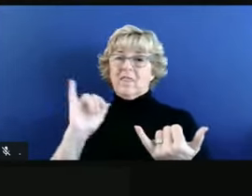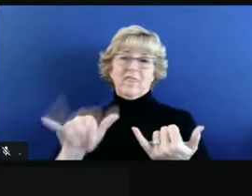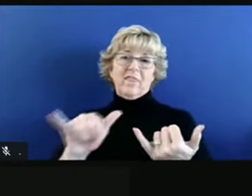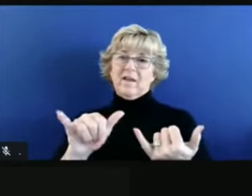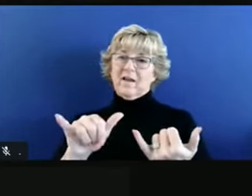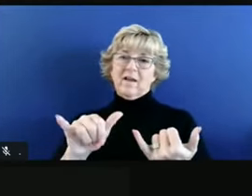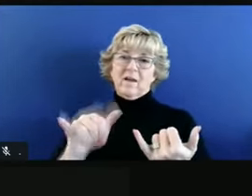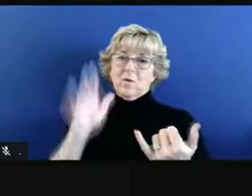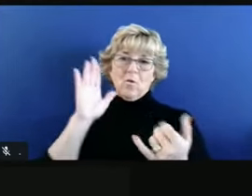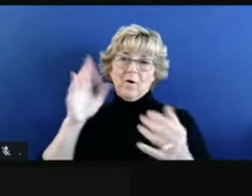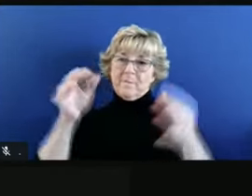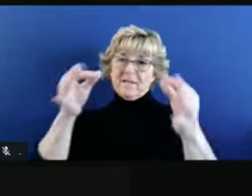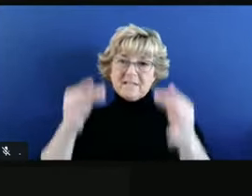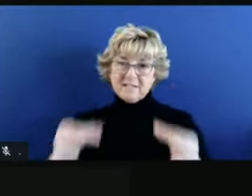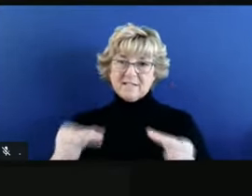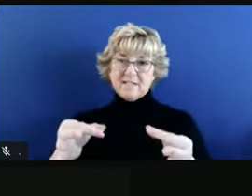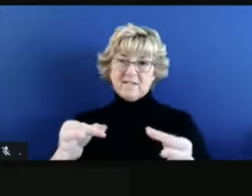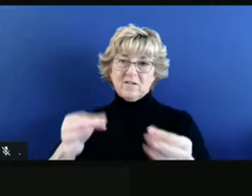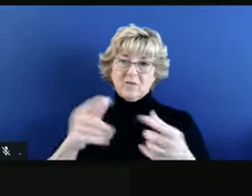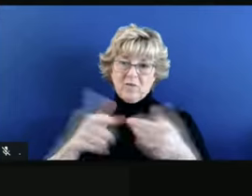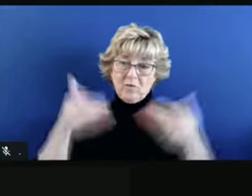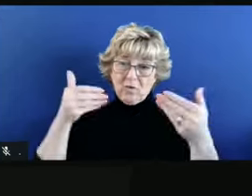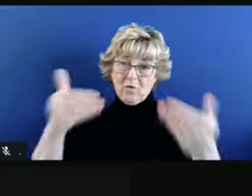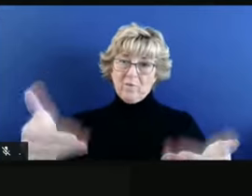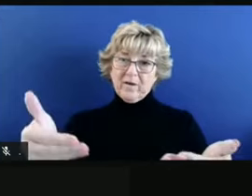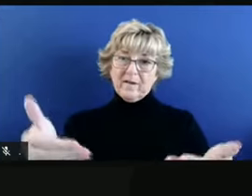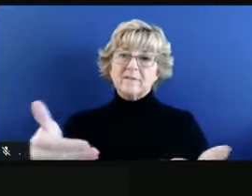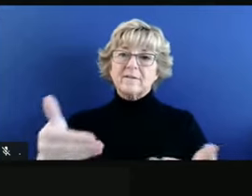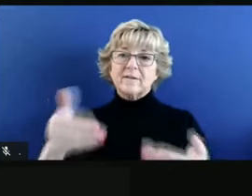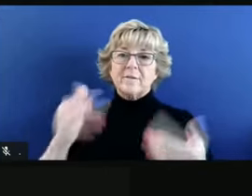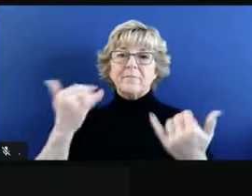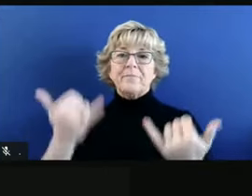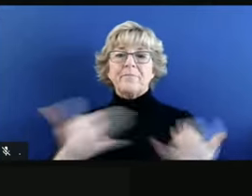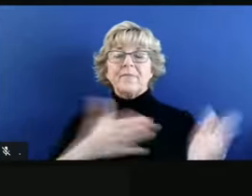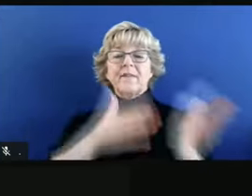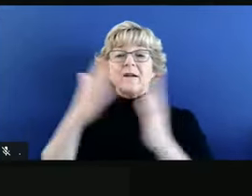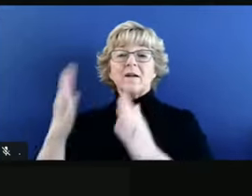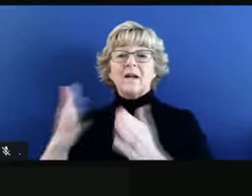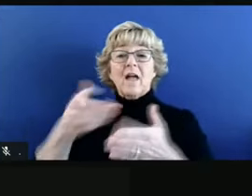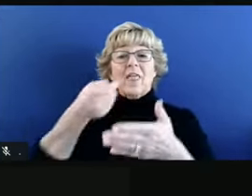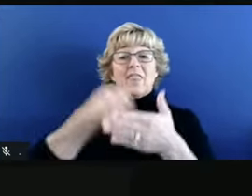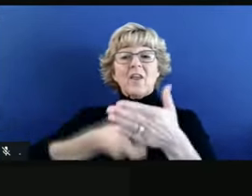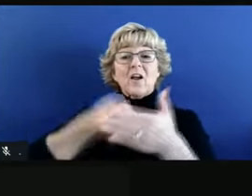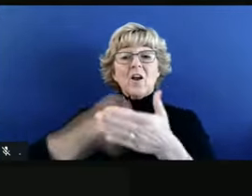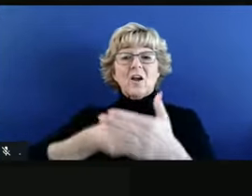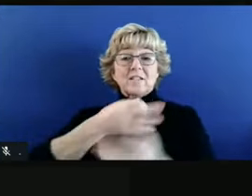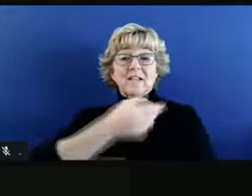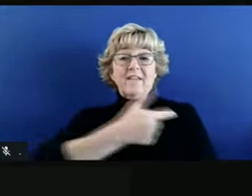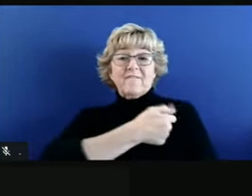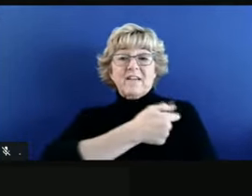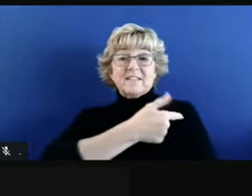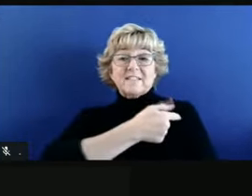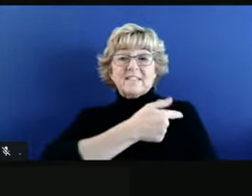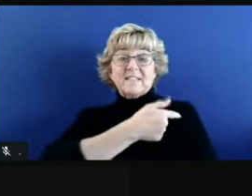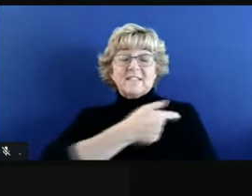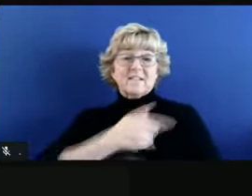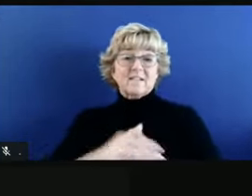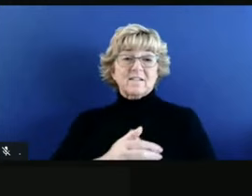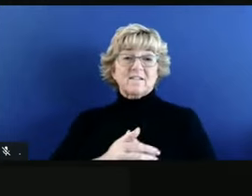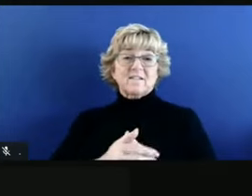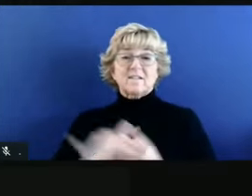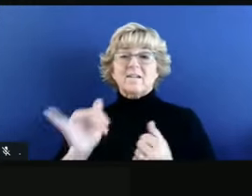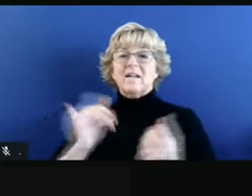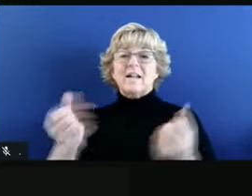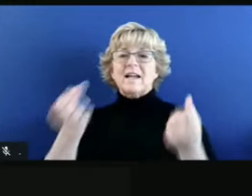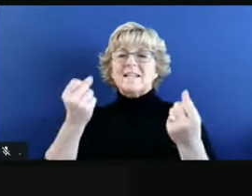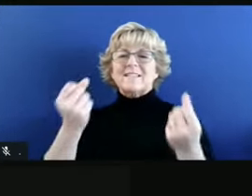a decision that is being moved forward. In terms of the cost of the vaccination, you know, like so many